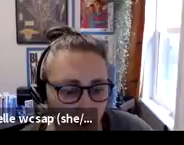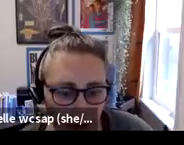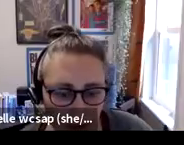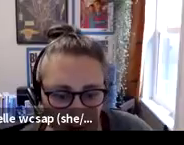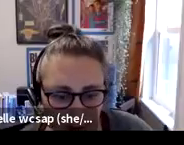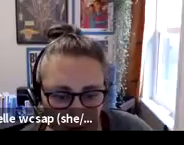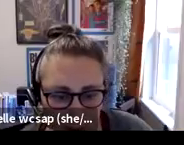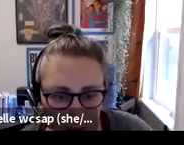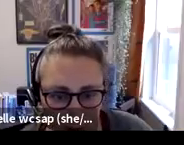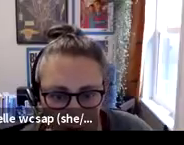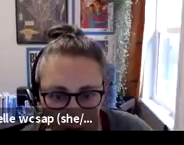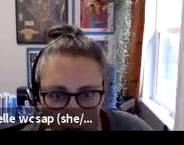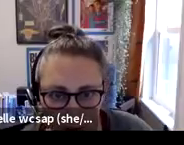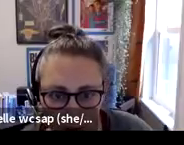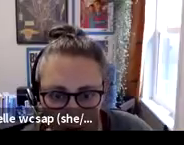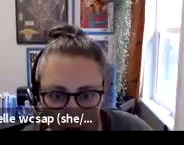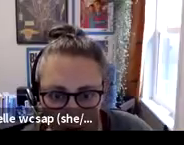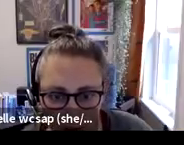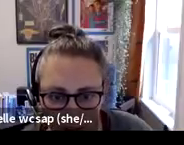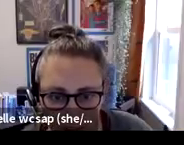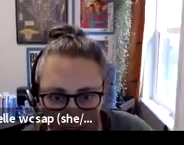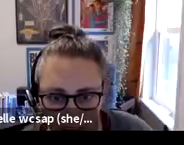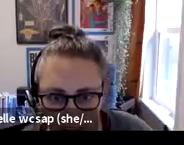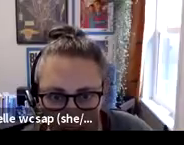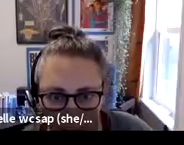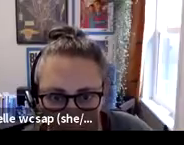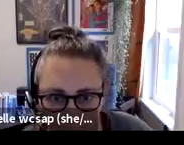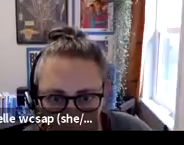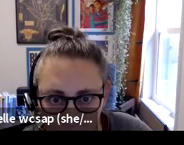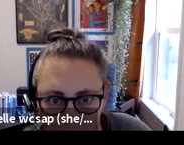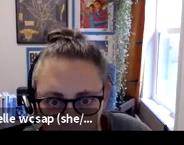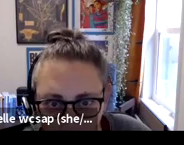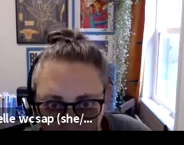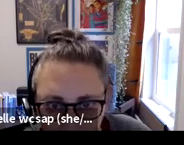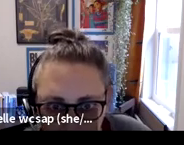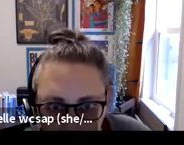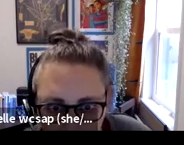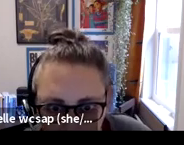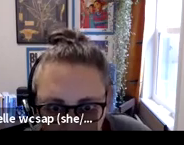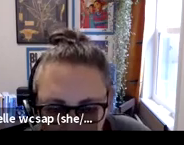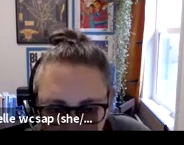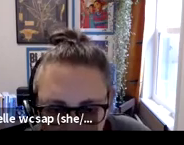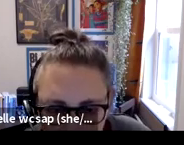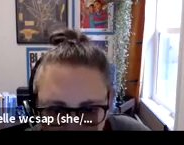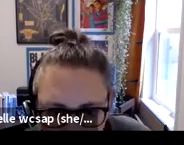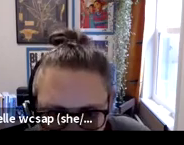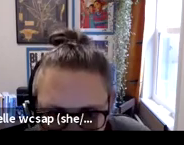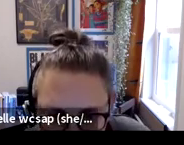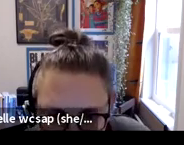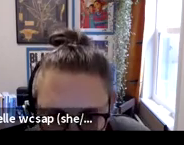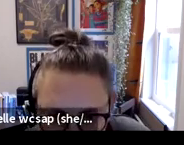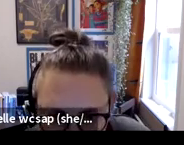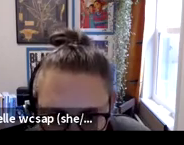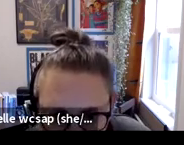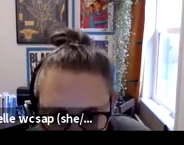go ahead. little squares so that I can make sure to be watching for you all because I didn't see you